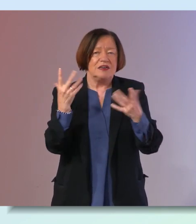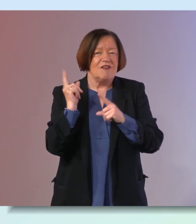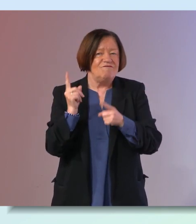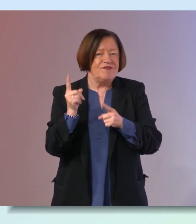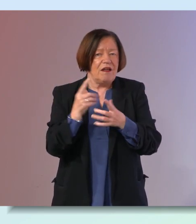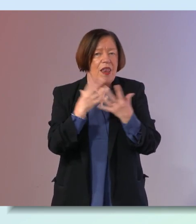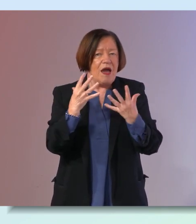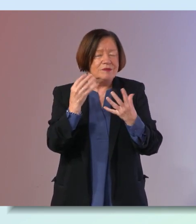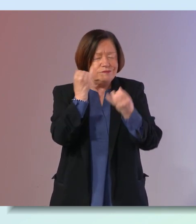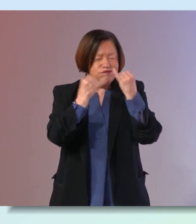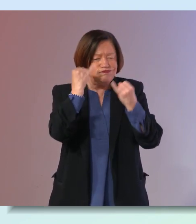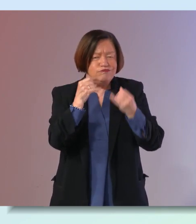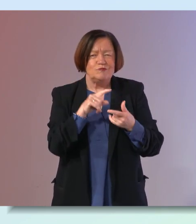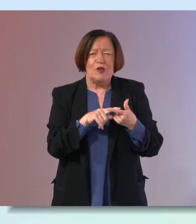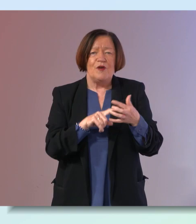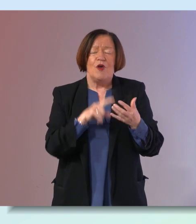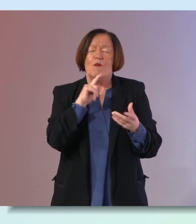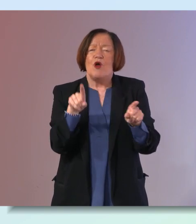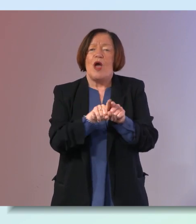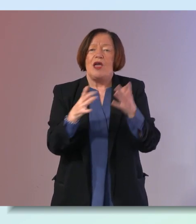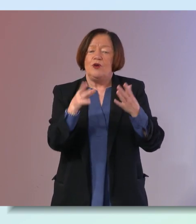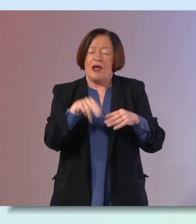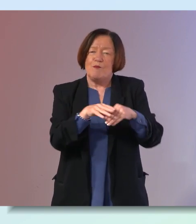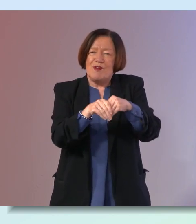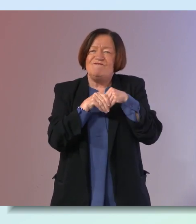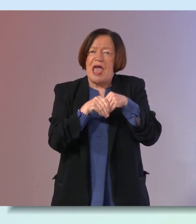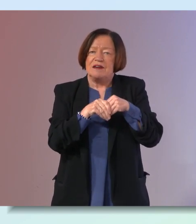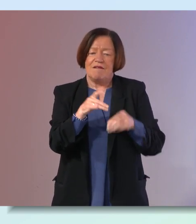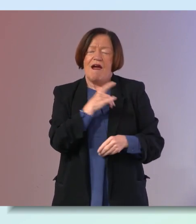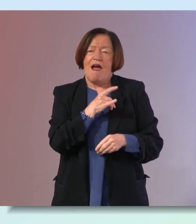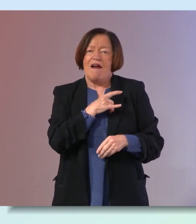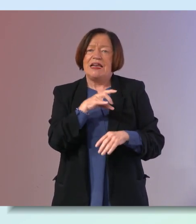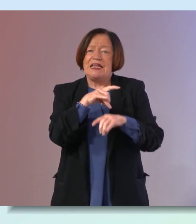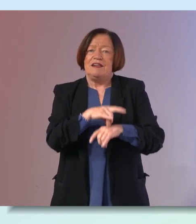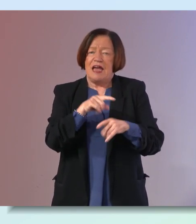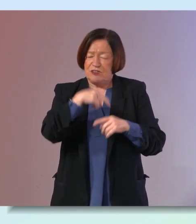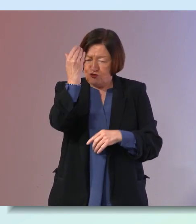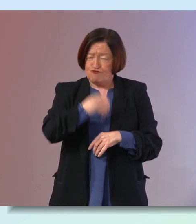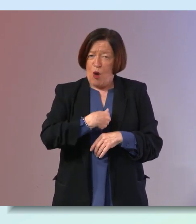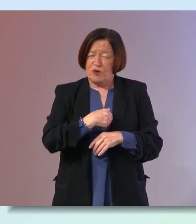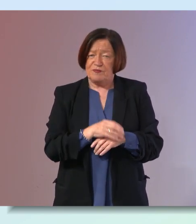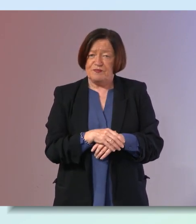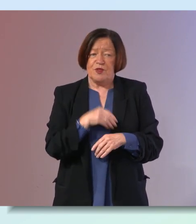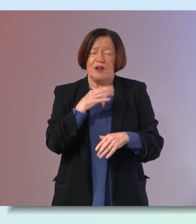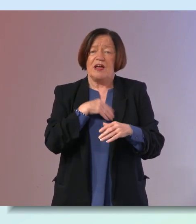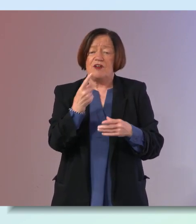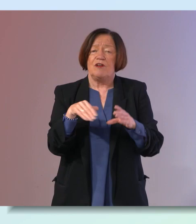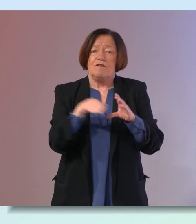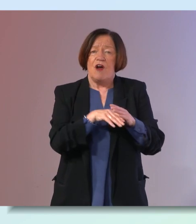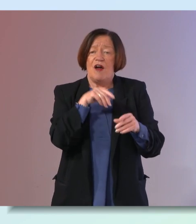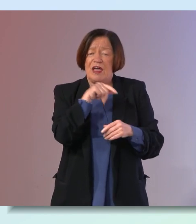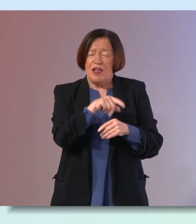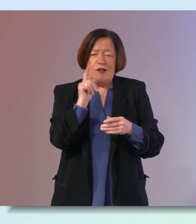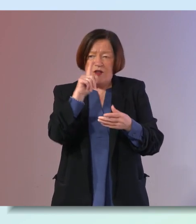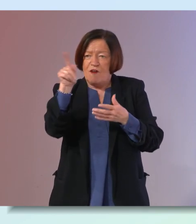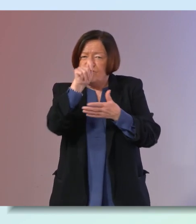lots of tips we're going to deal with that but also how you can prevent heart disease and stroke so we'd like you to take part in a poll because we